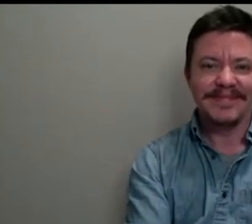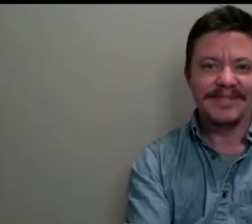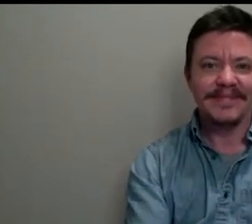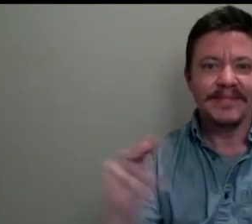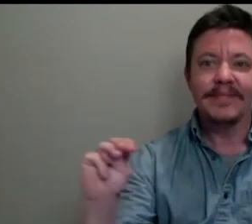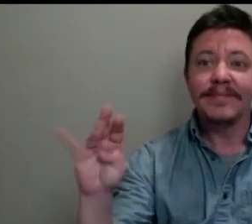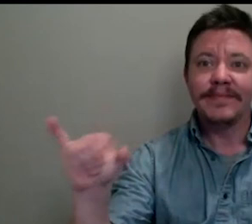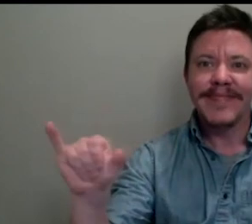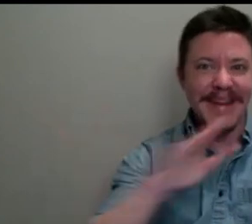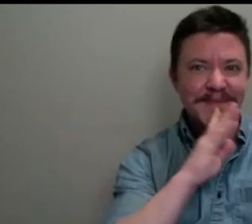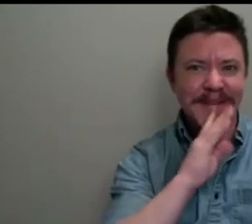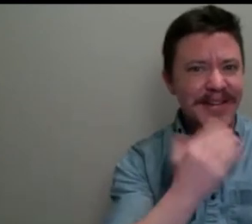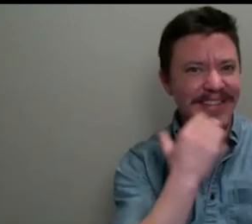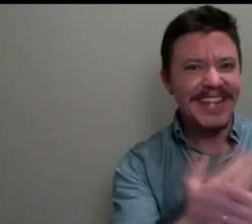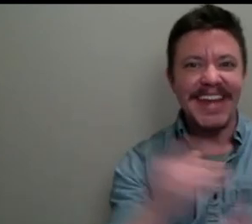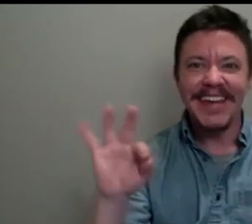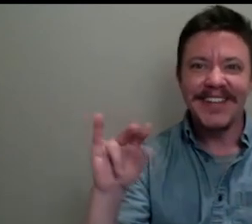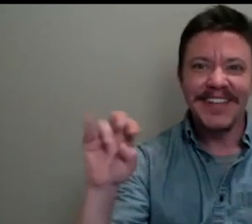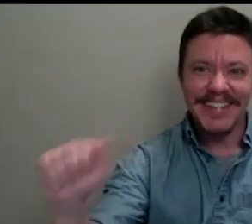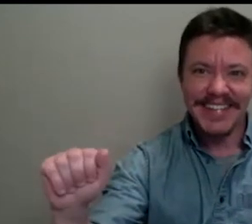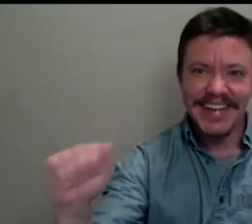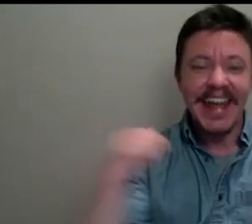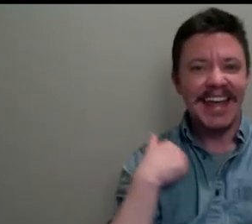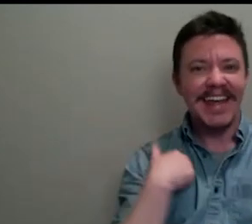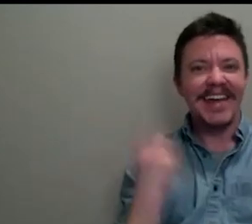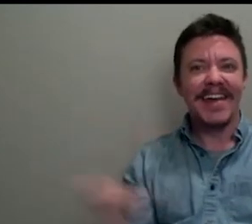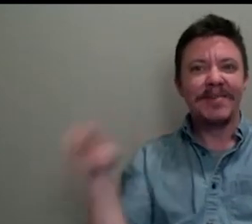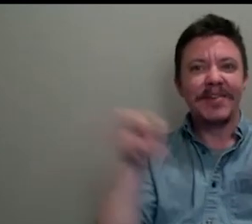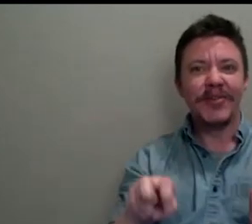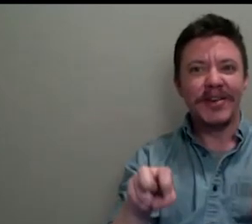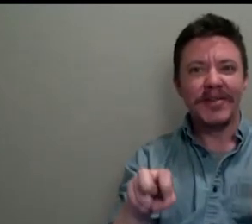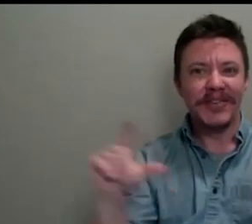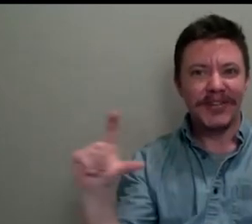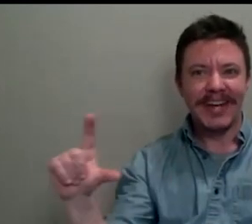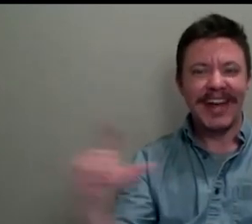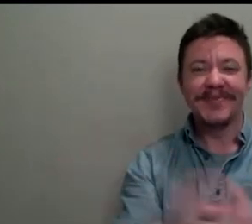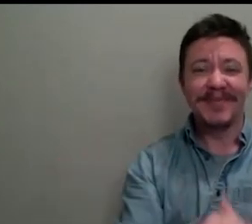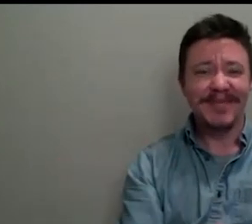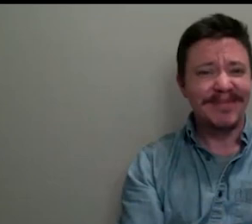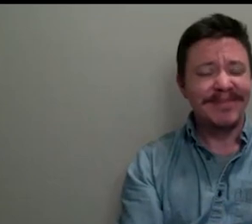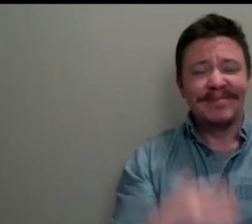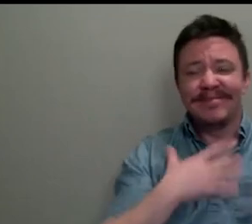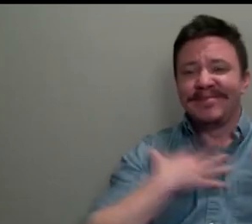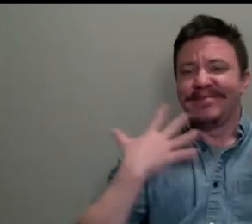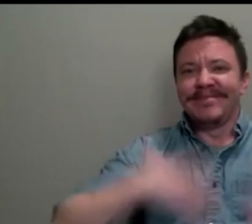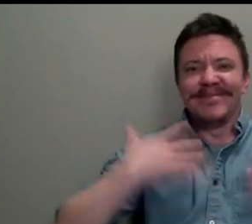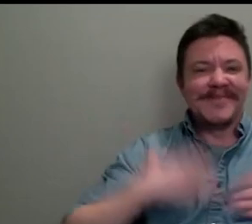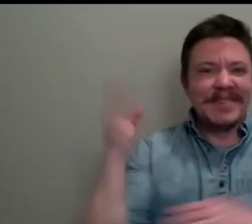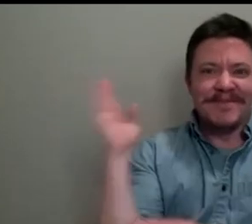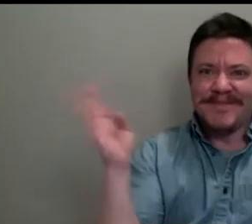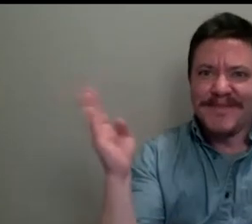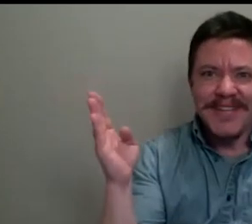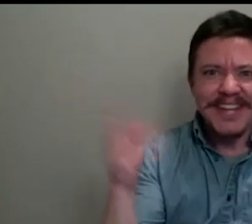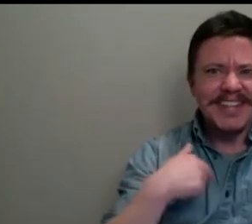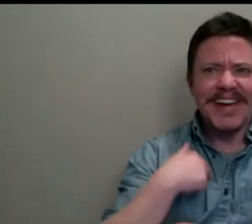Thank you, Francesca, and I'm going to join you on the screen now. That was just a marvelous talk. I've got pages of